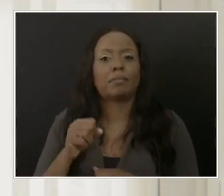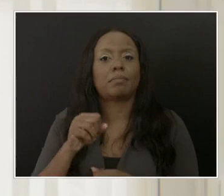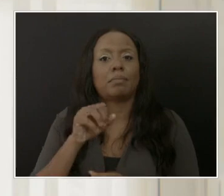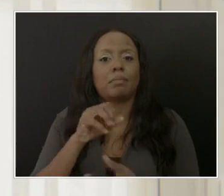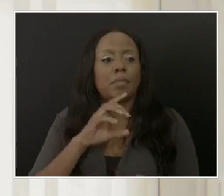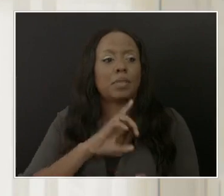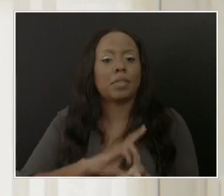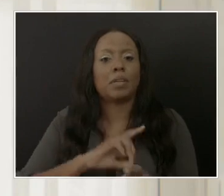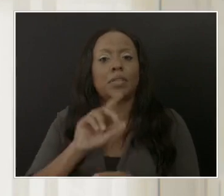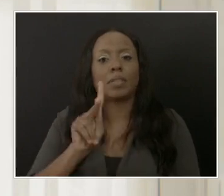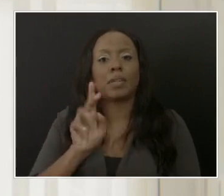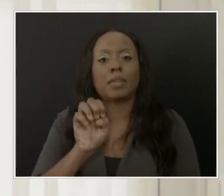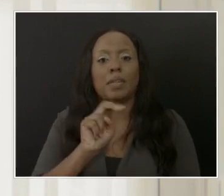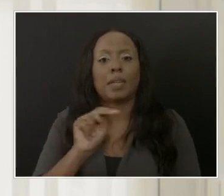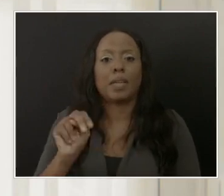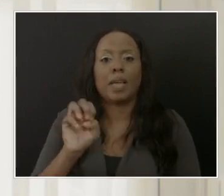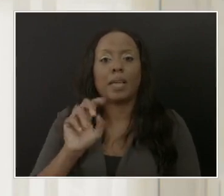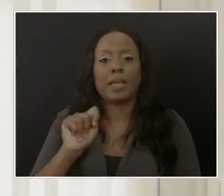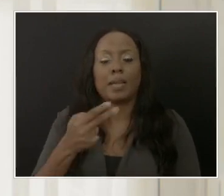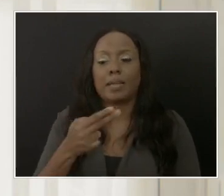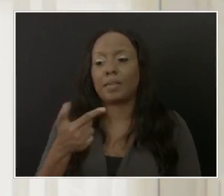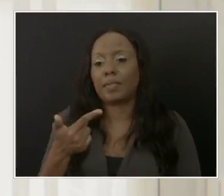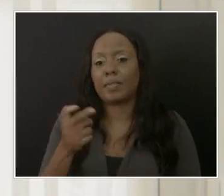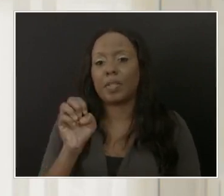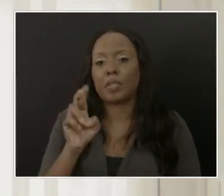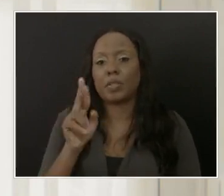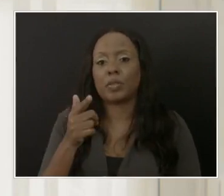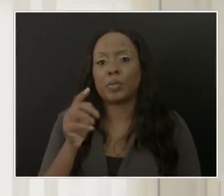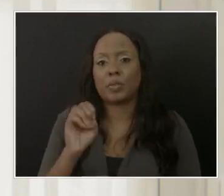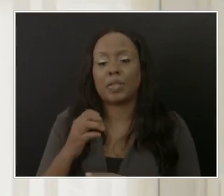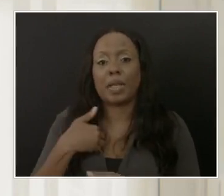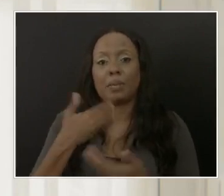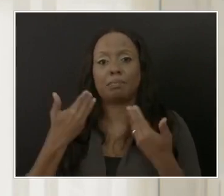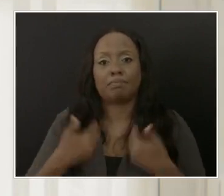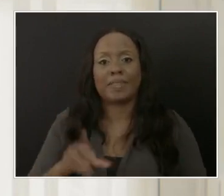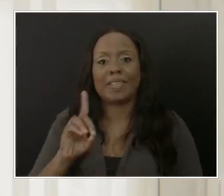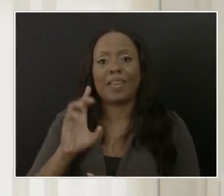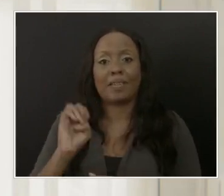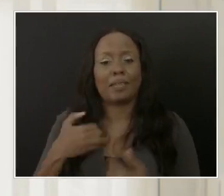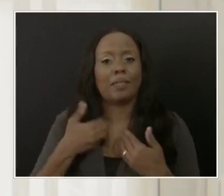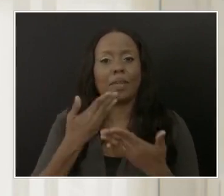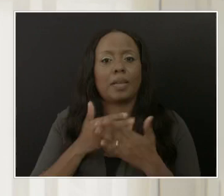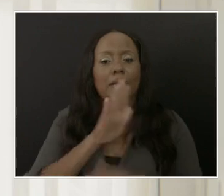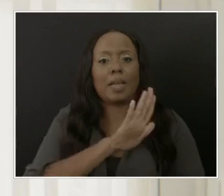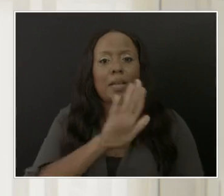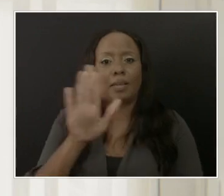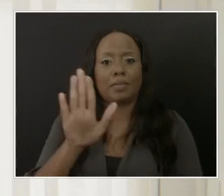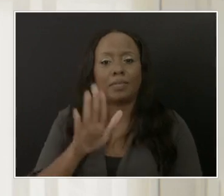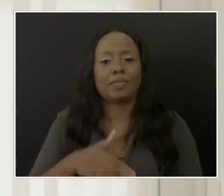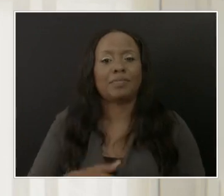Dr. The Most Honorable Kenneth George. I'm David Ellis. Do have a great afternoon.